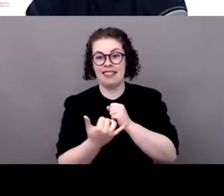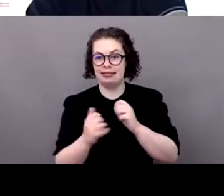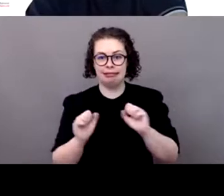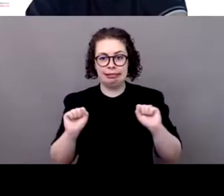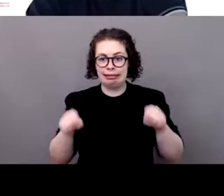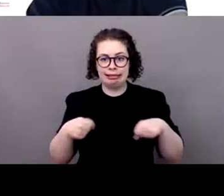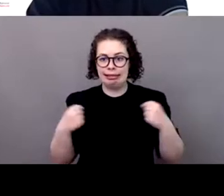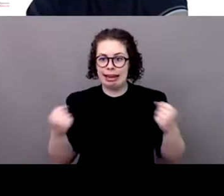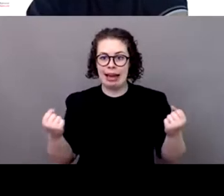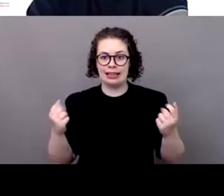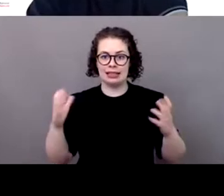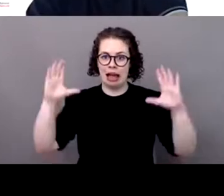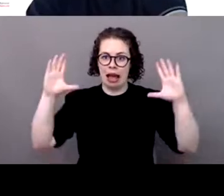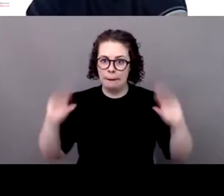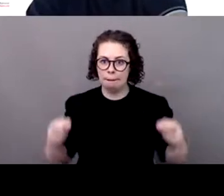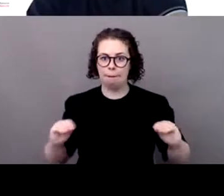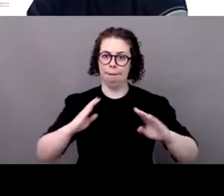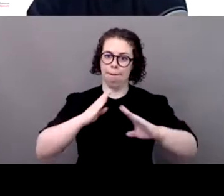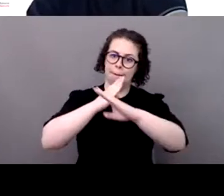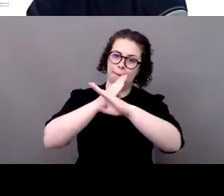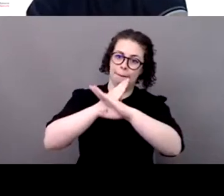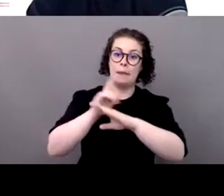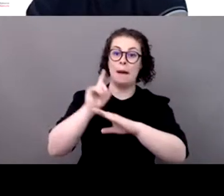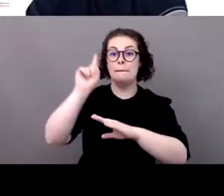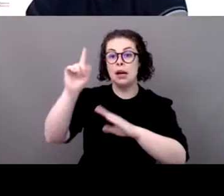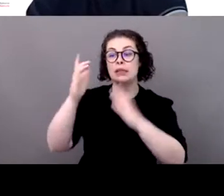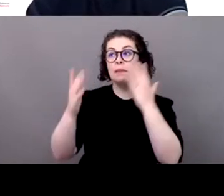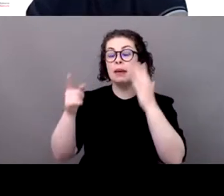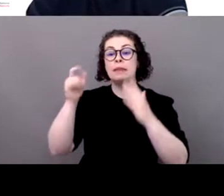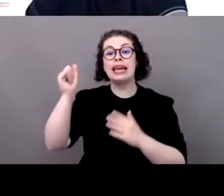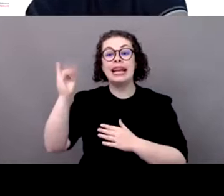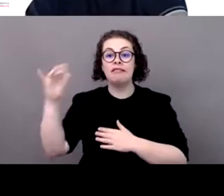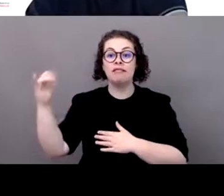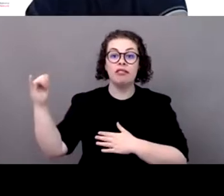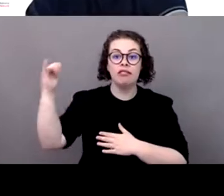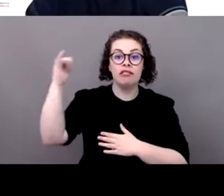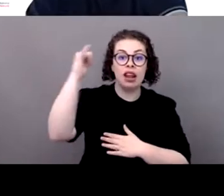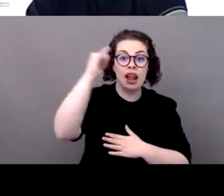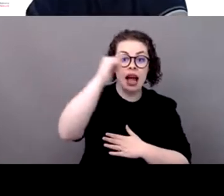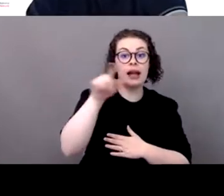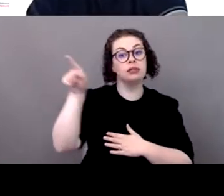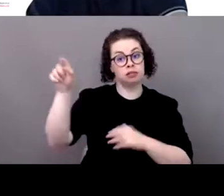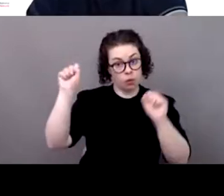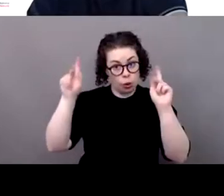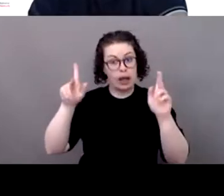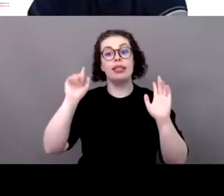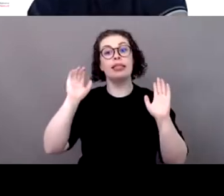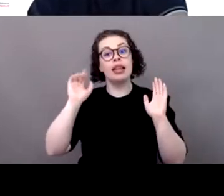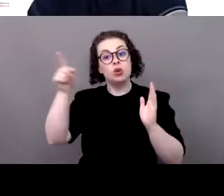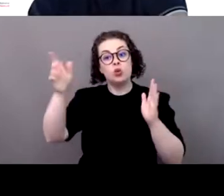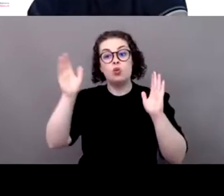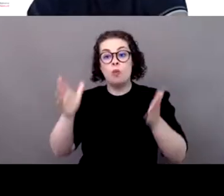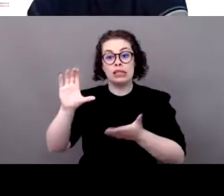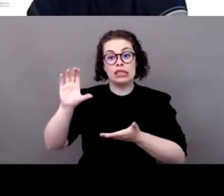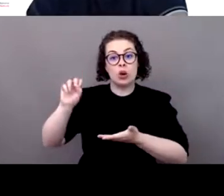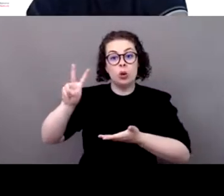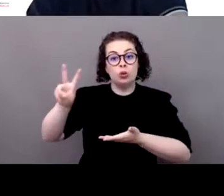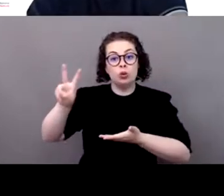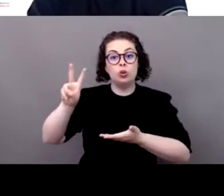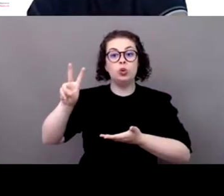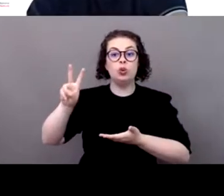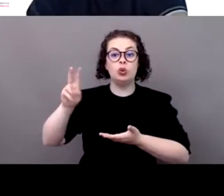but then to look for a way to maybe offset or compensate those emissions that are unavoidable. Yeah, it's